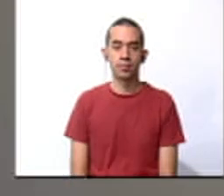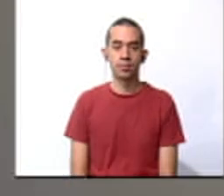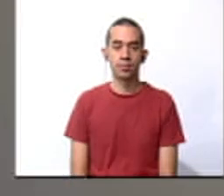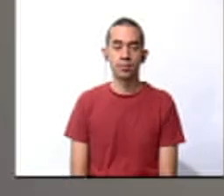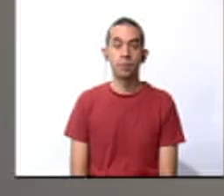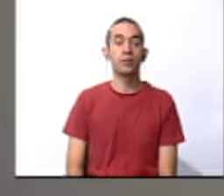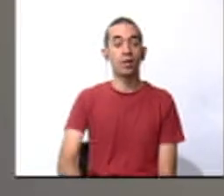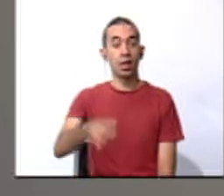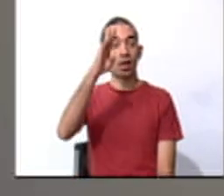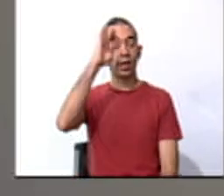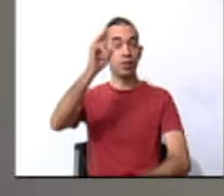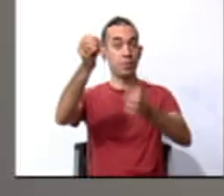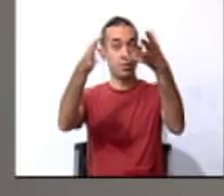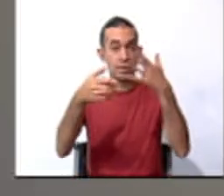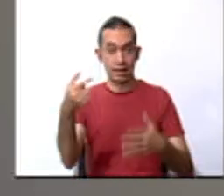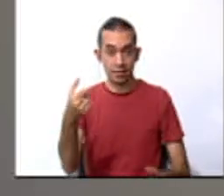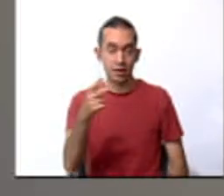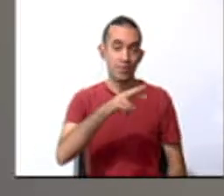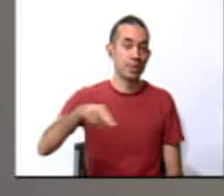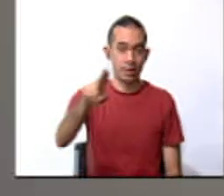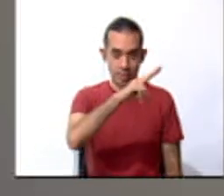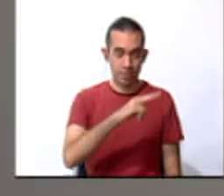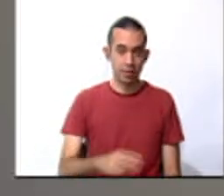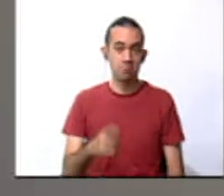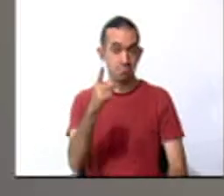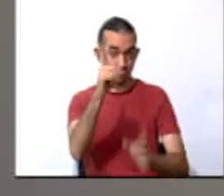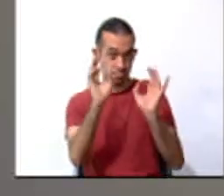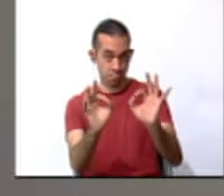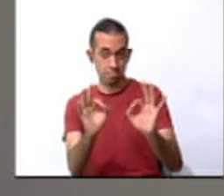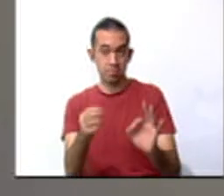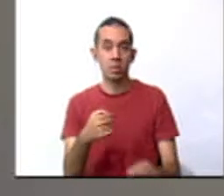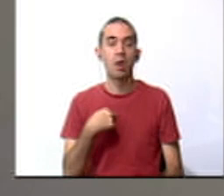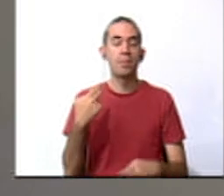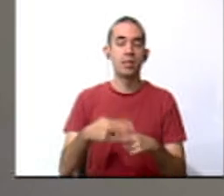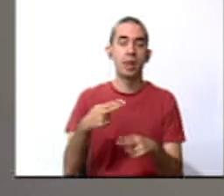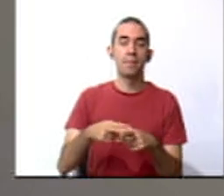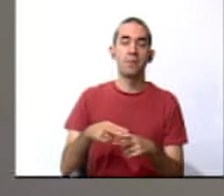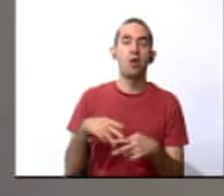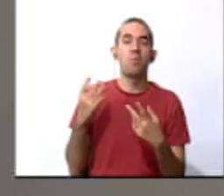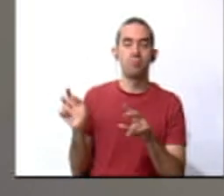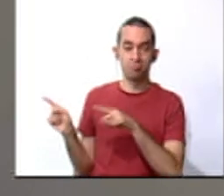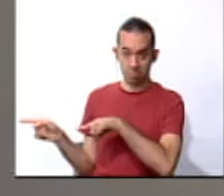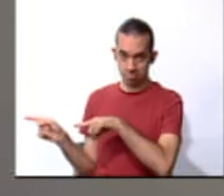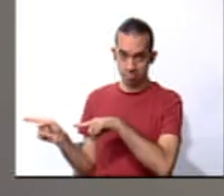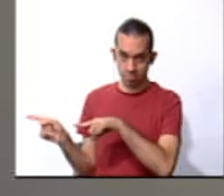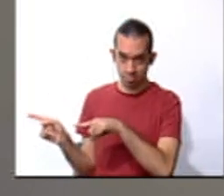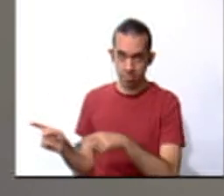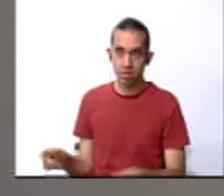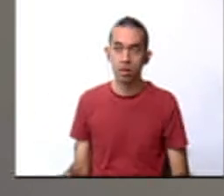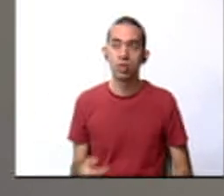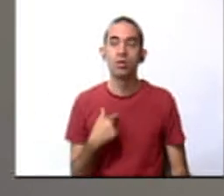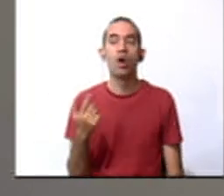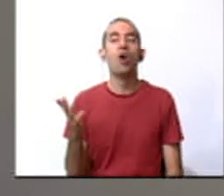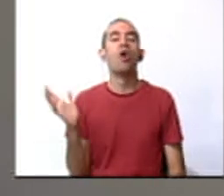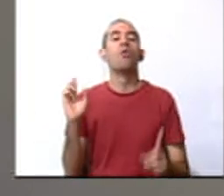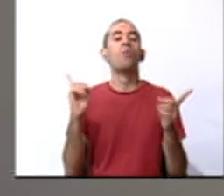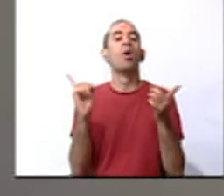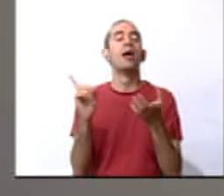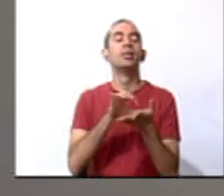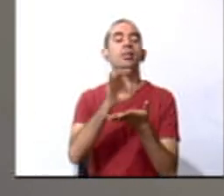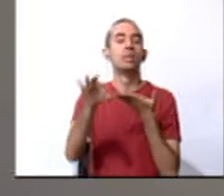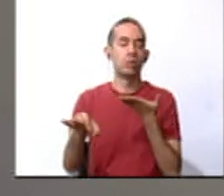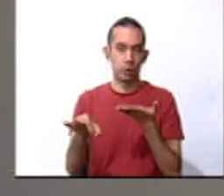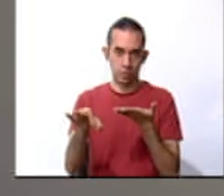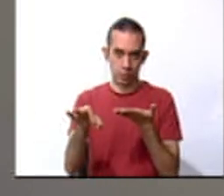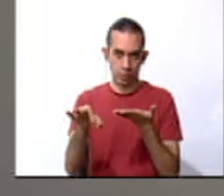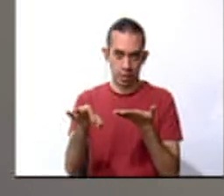Hello, teacher Gravy and family. How do you do? I am Nathan Aguirre Valverde. I am a doctor from the elementary school